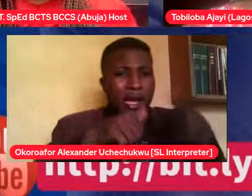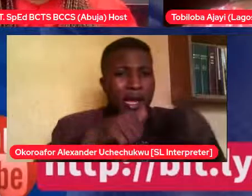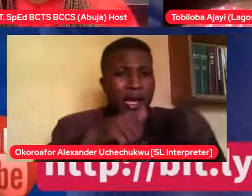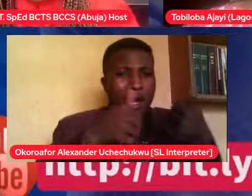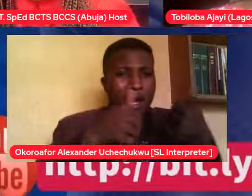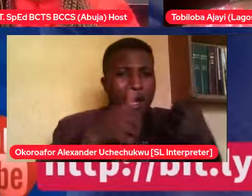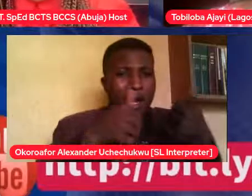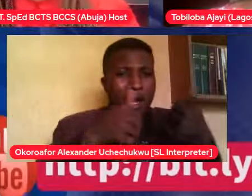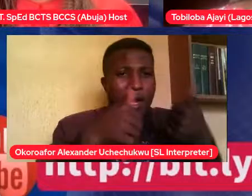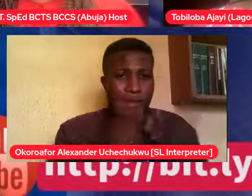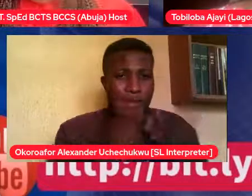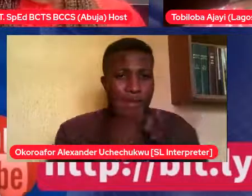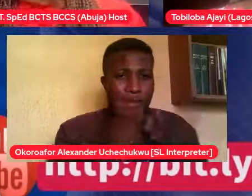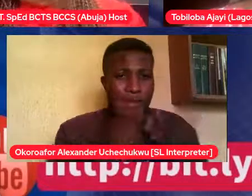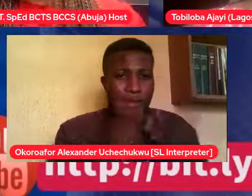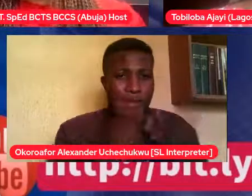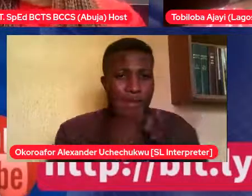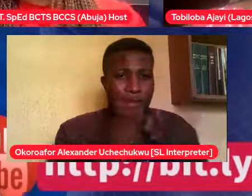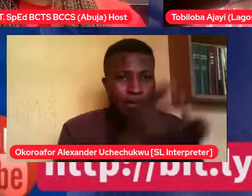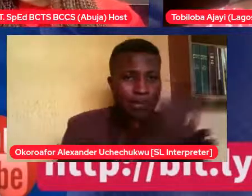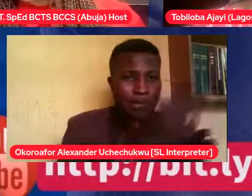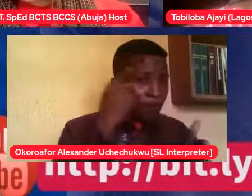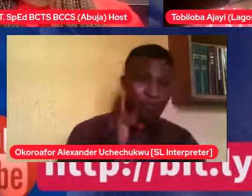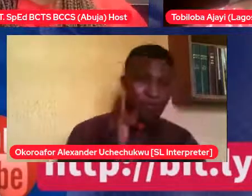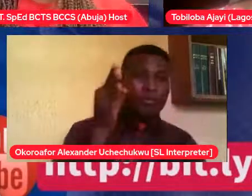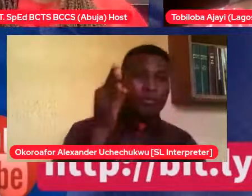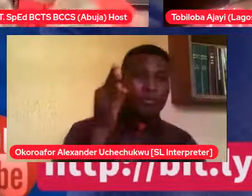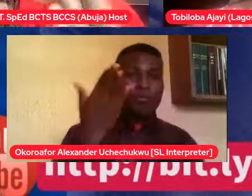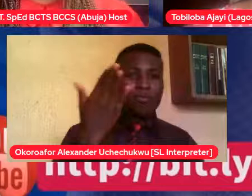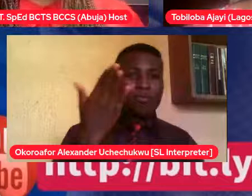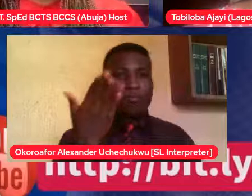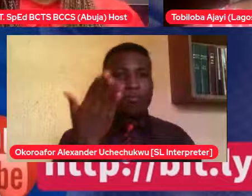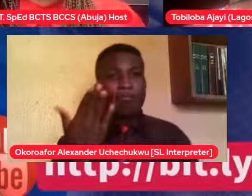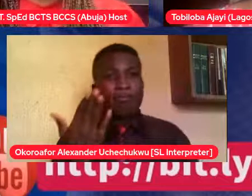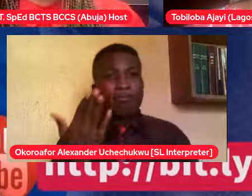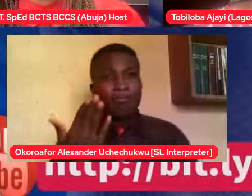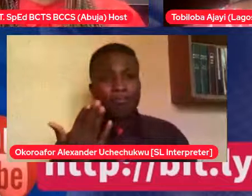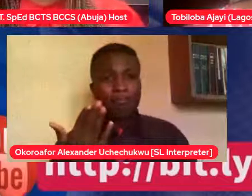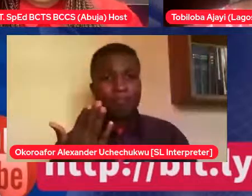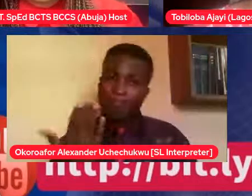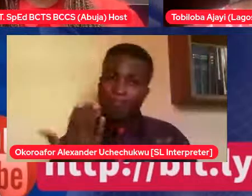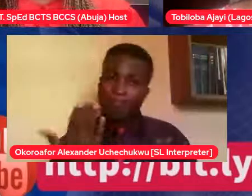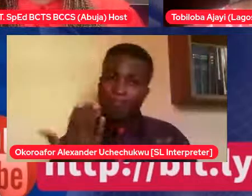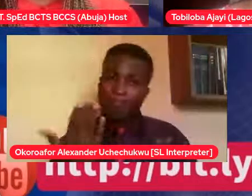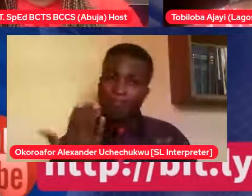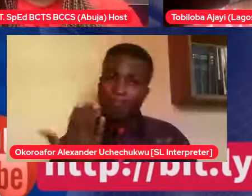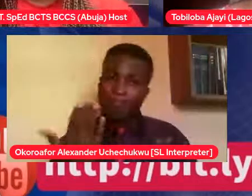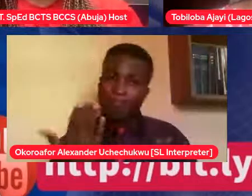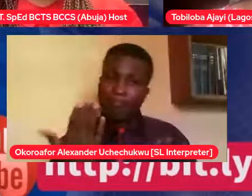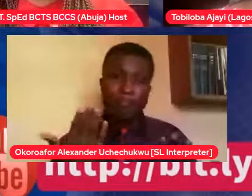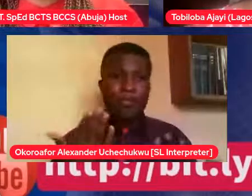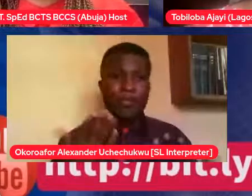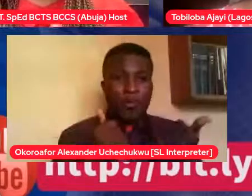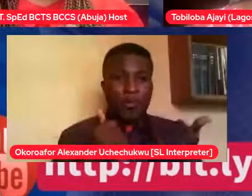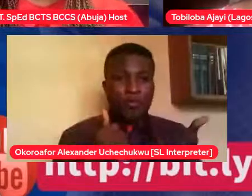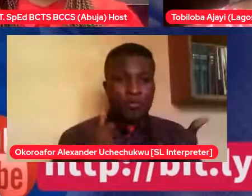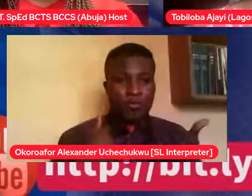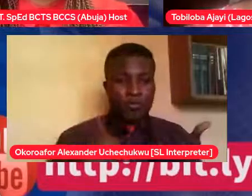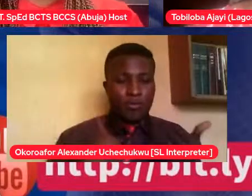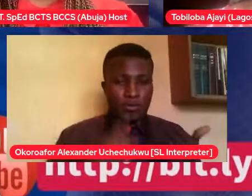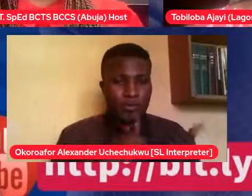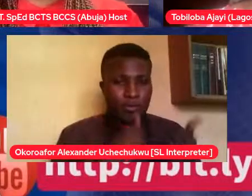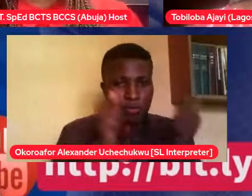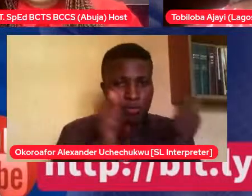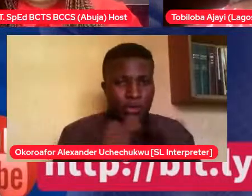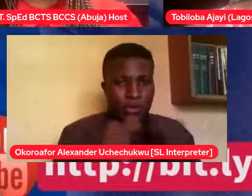ideal thing? Or is the ideal thing the right word to say? But what should we look out for and how should we begin to equip